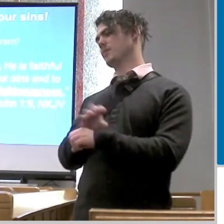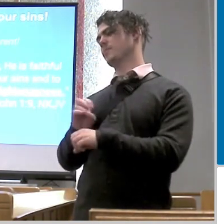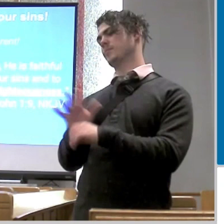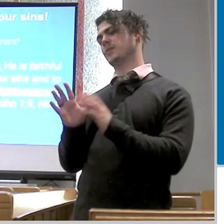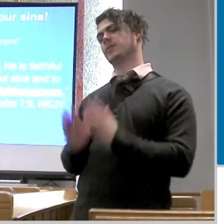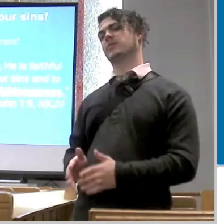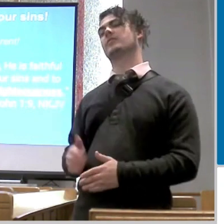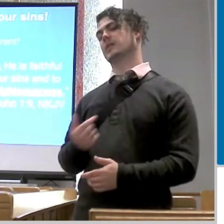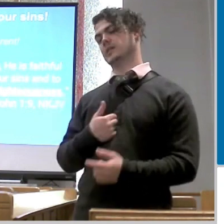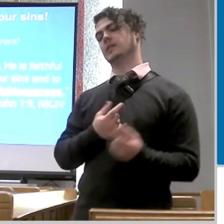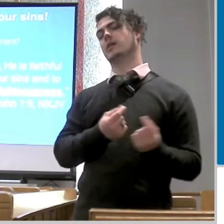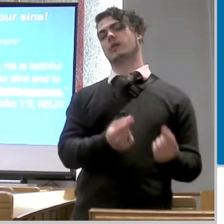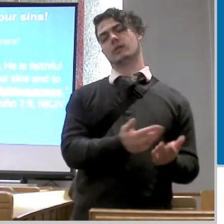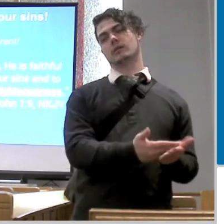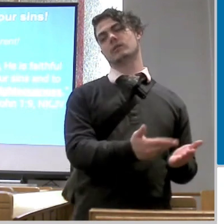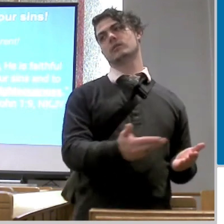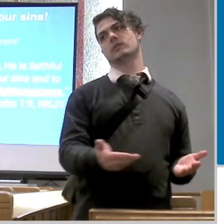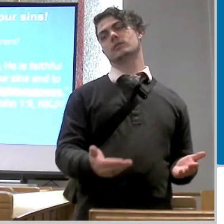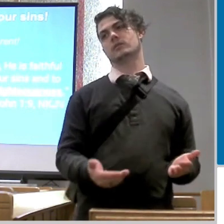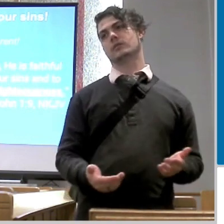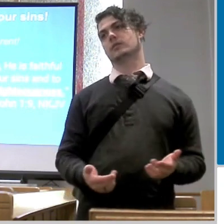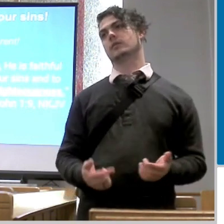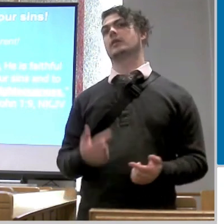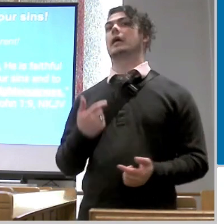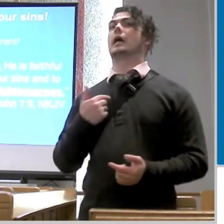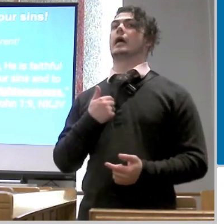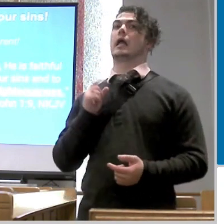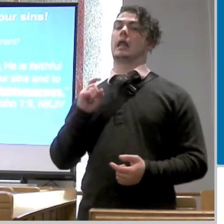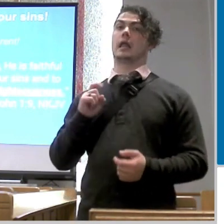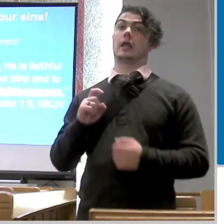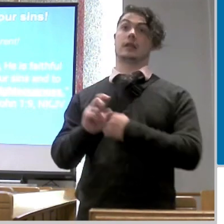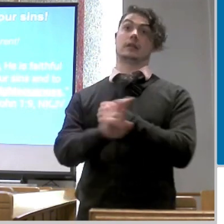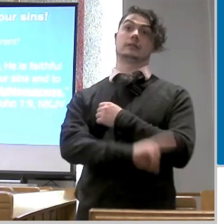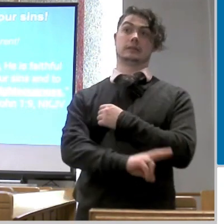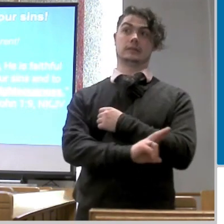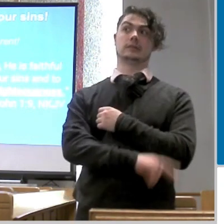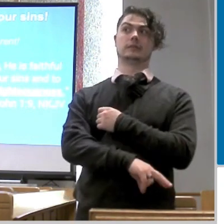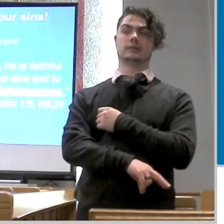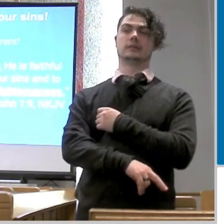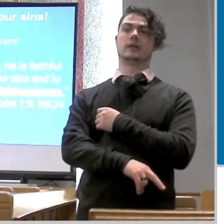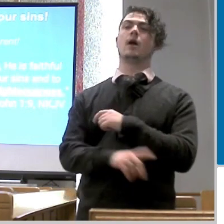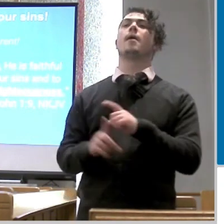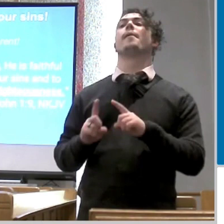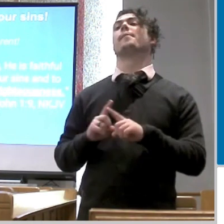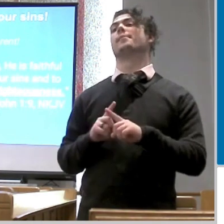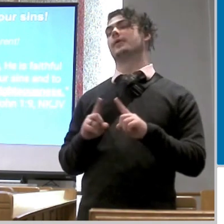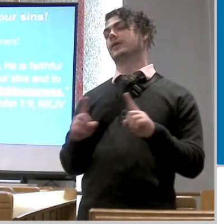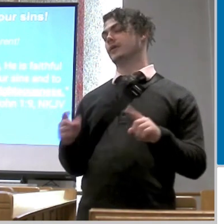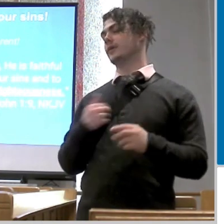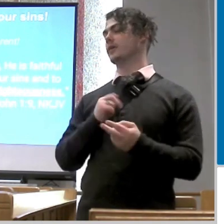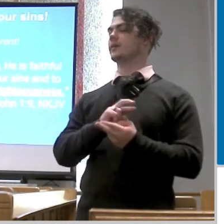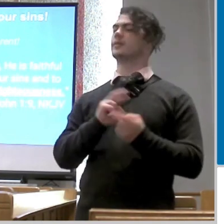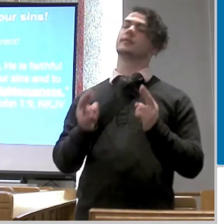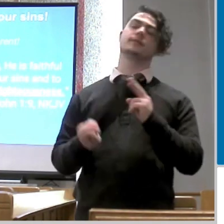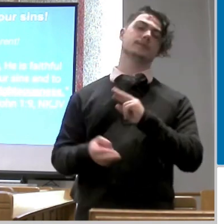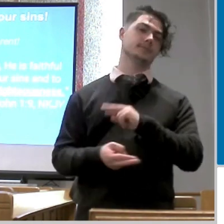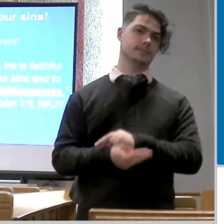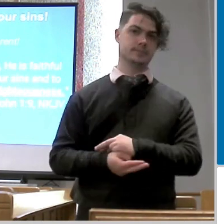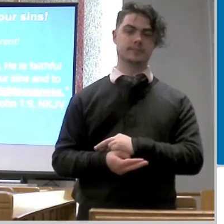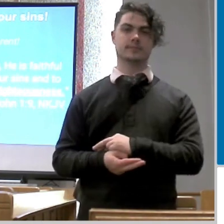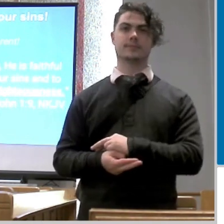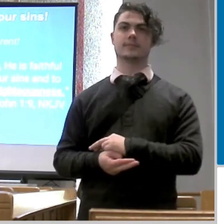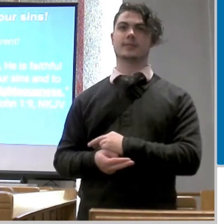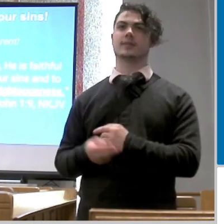this is what i'm doing and even though it came with consequence that consequence led to repentance that leaves no